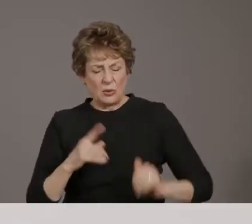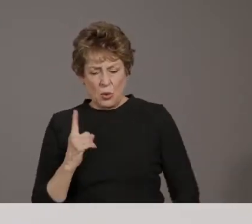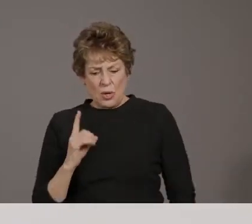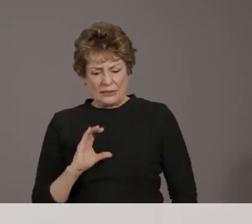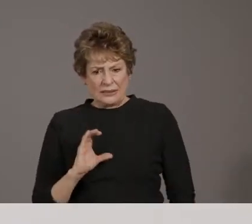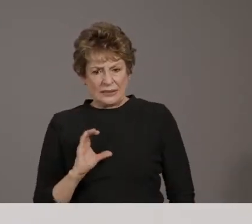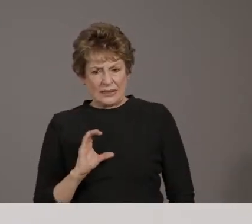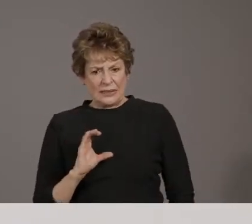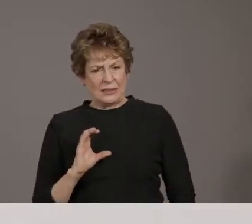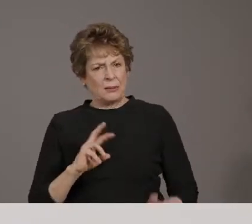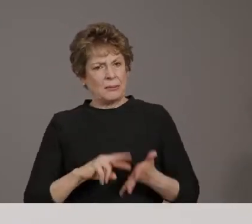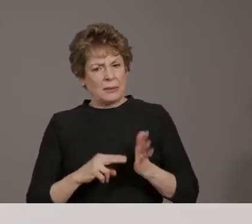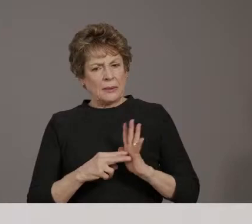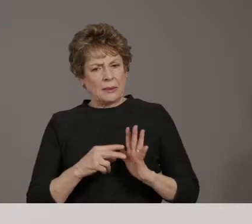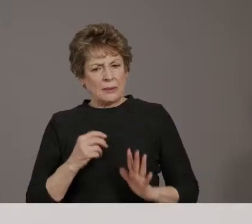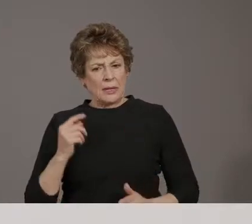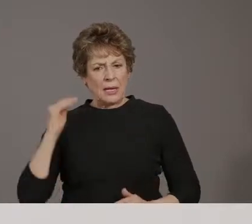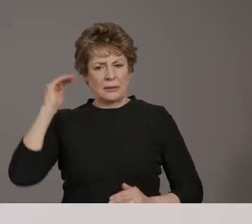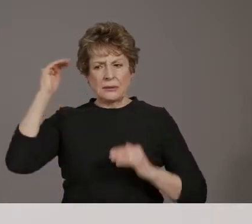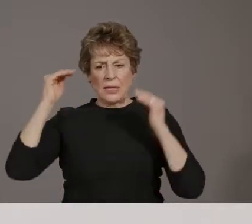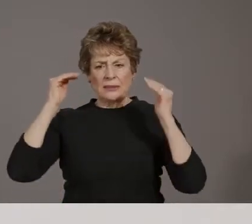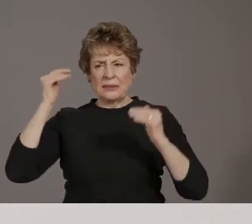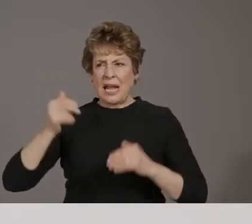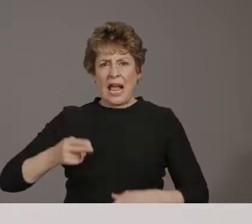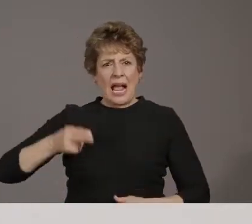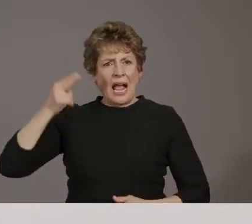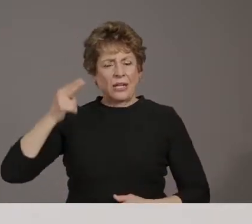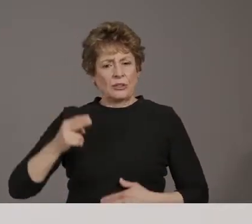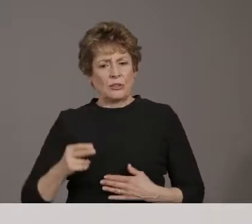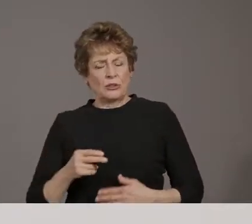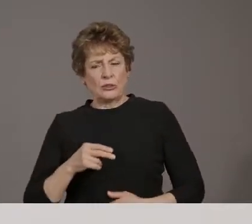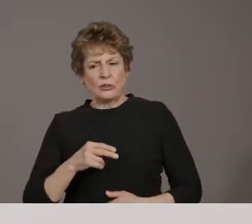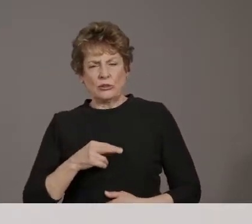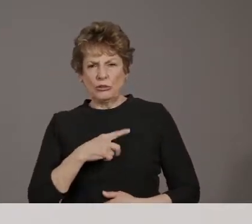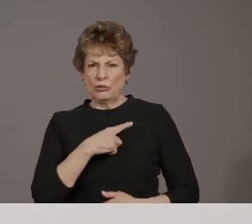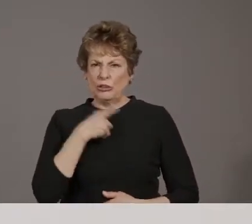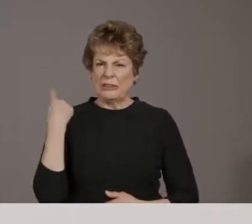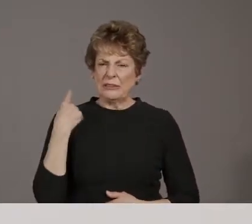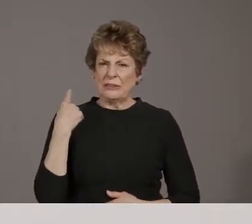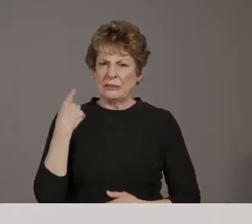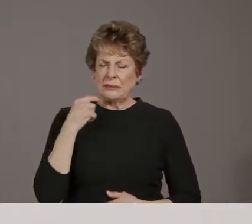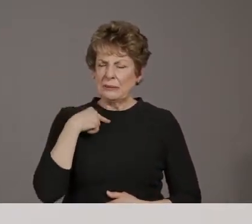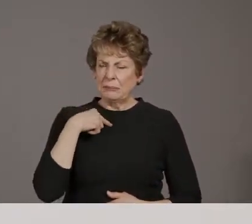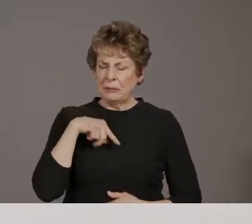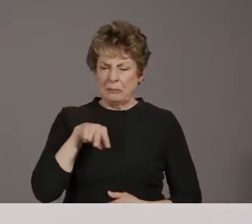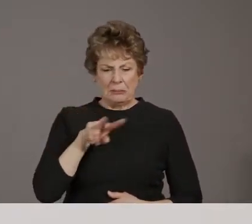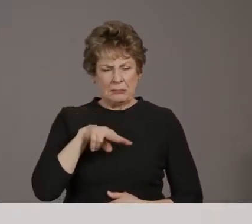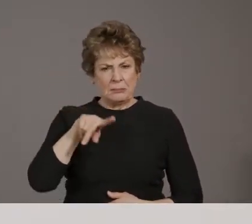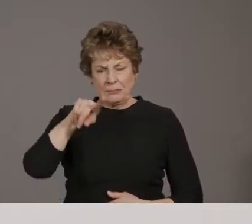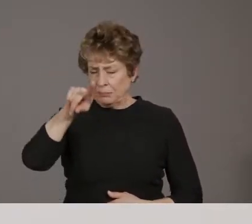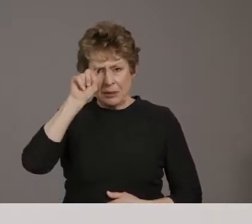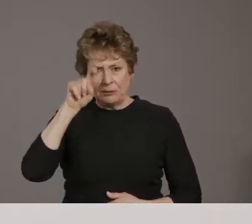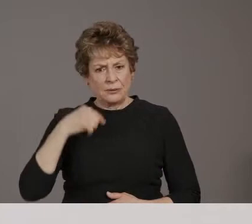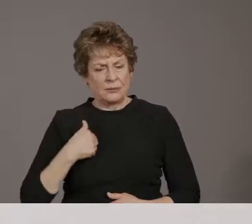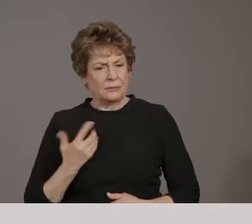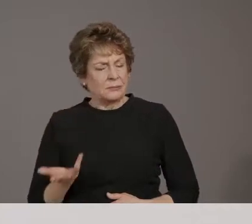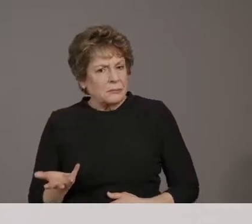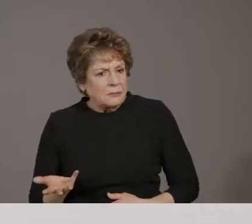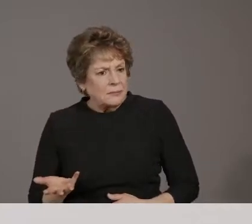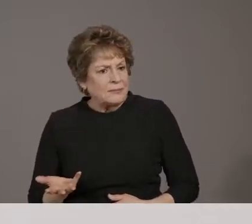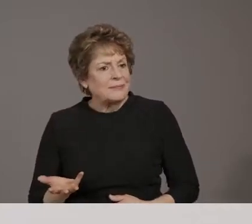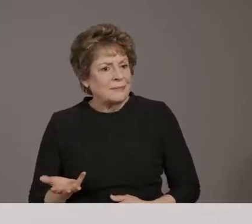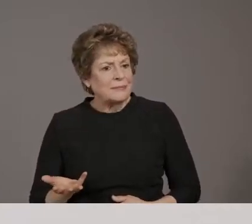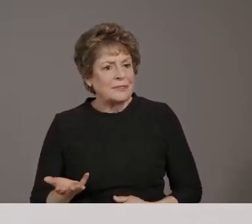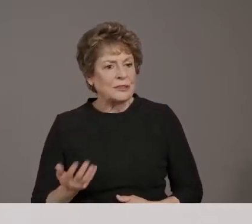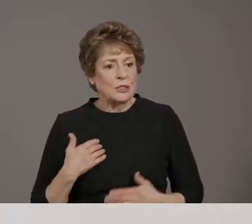risk medical condition. How do you justify that? So the recommendations that BayPAC made are, um, based on,